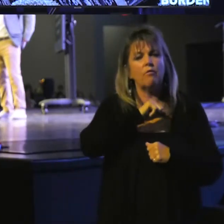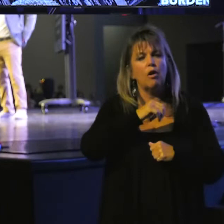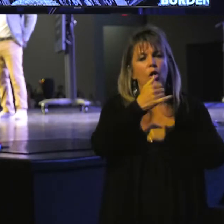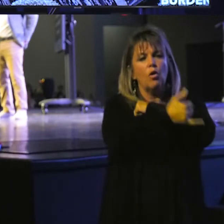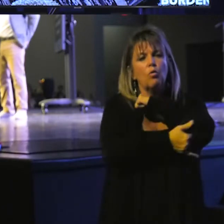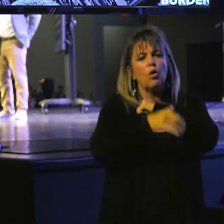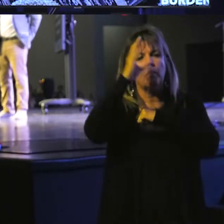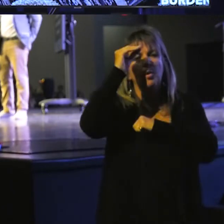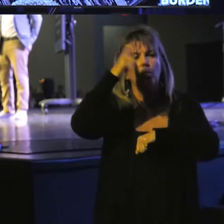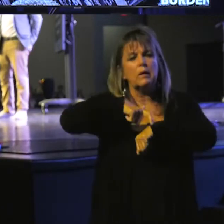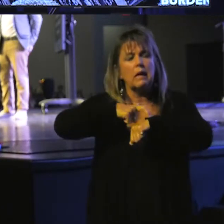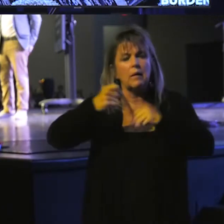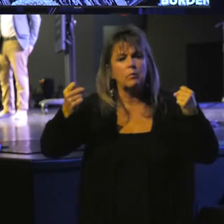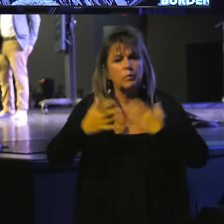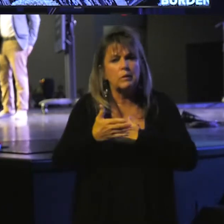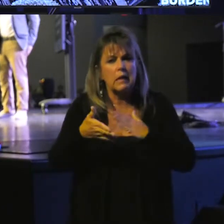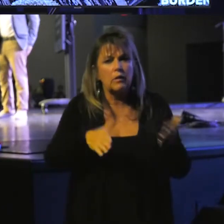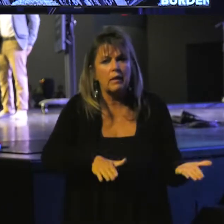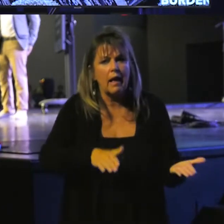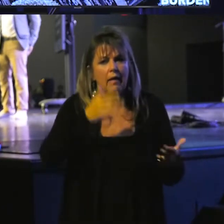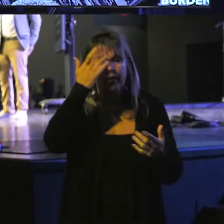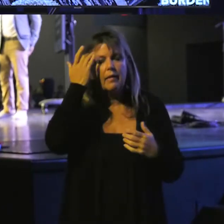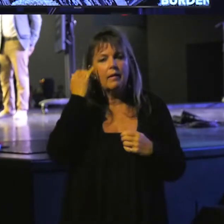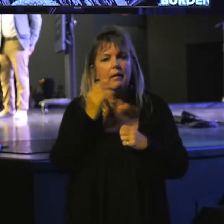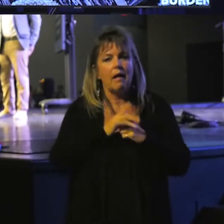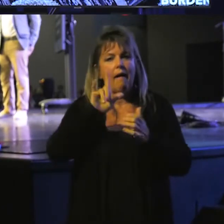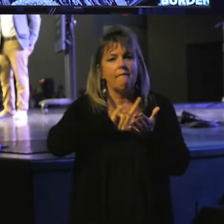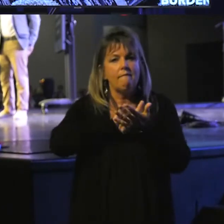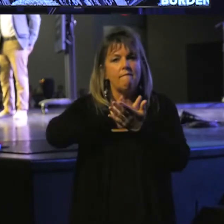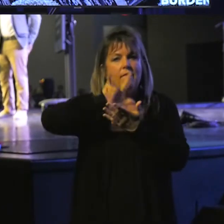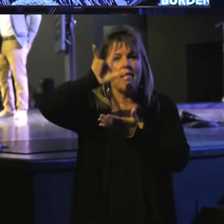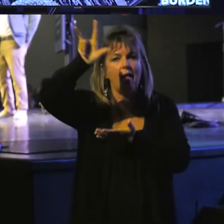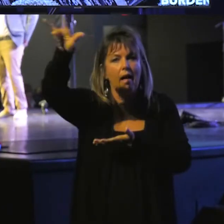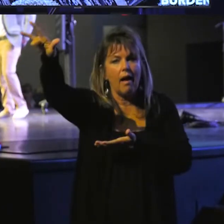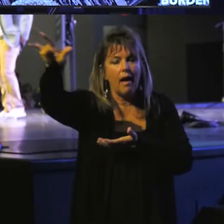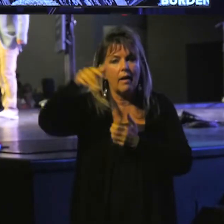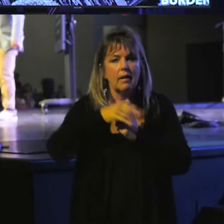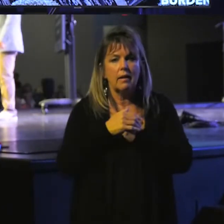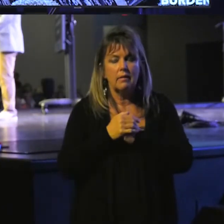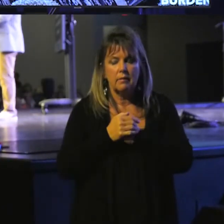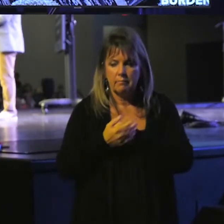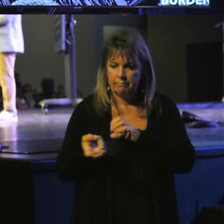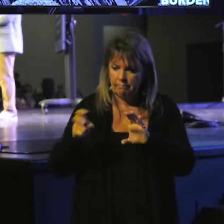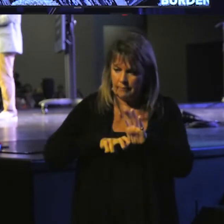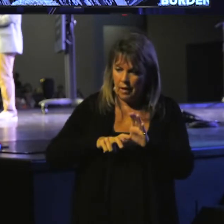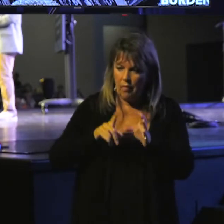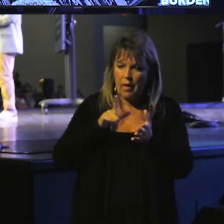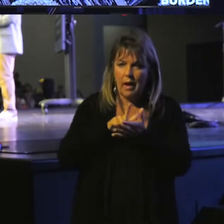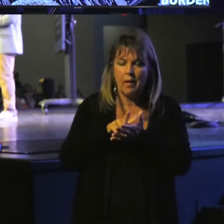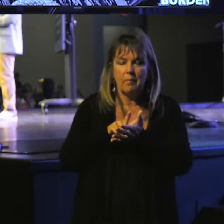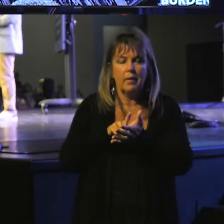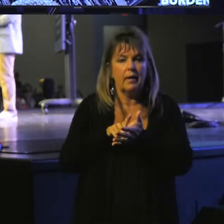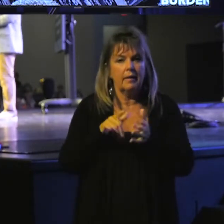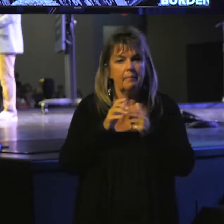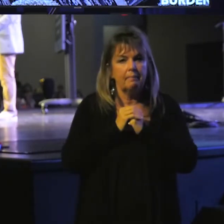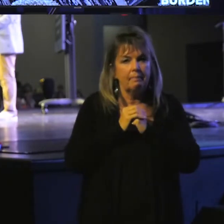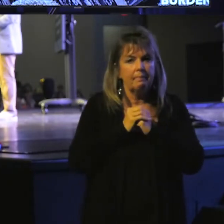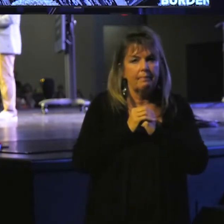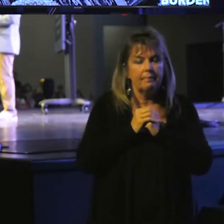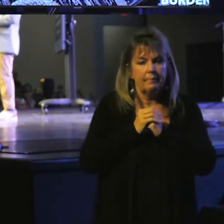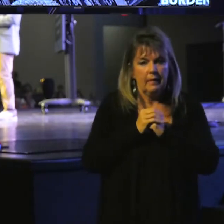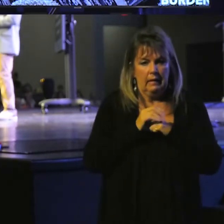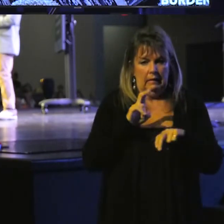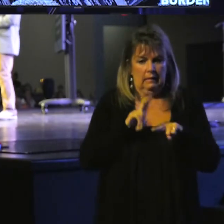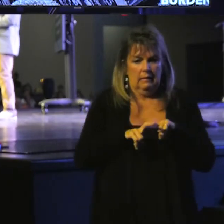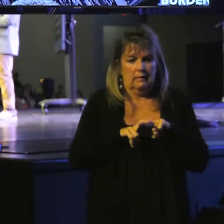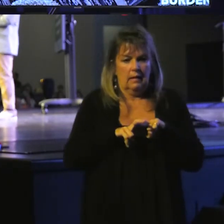that was scared to death of flying. And so he got on the airplane and he held his Bible. And he